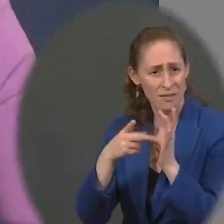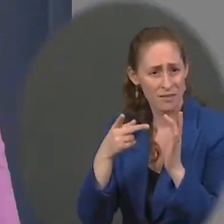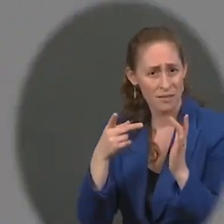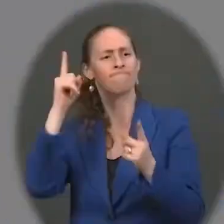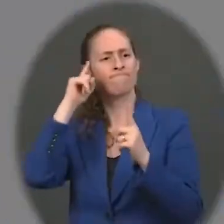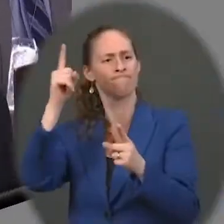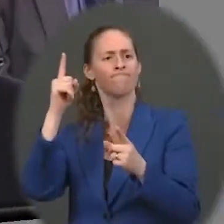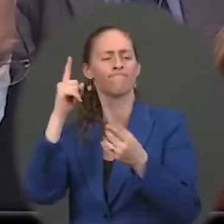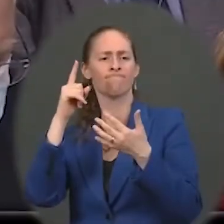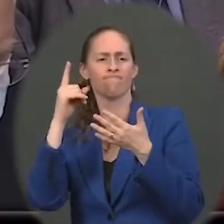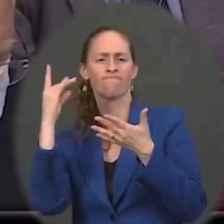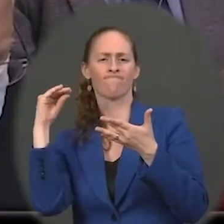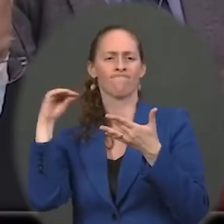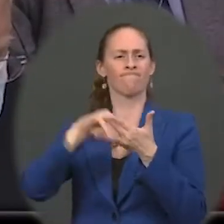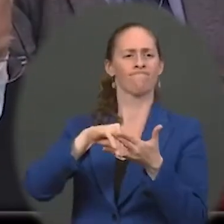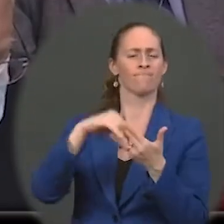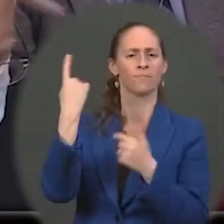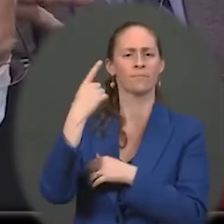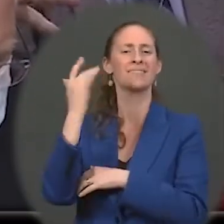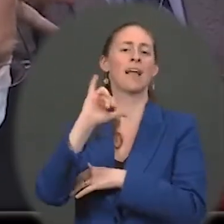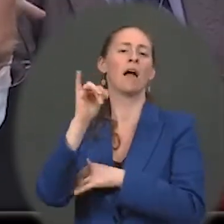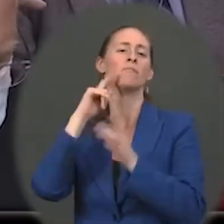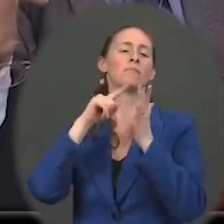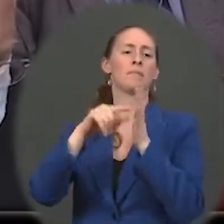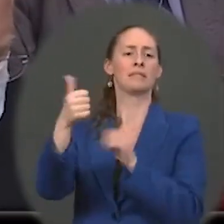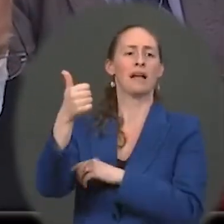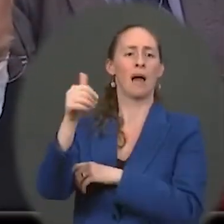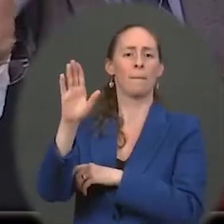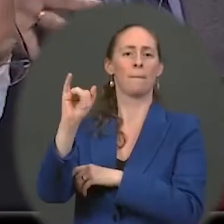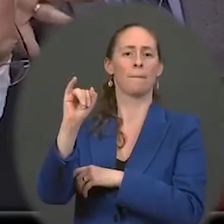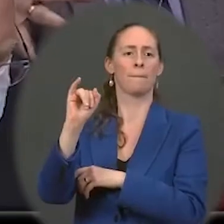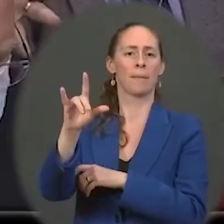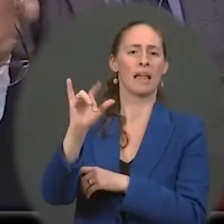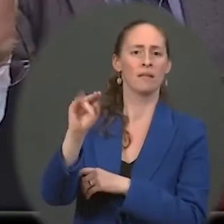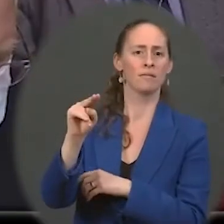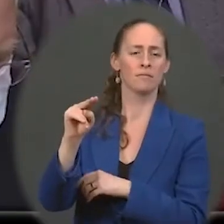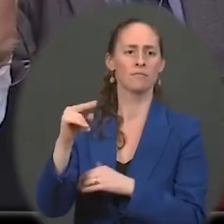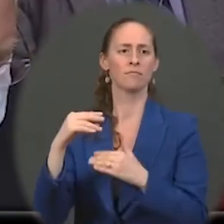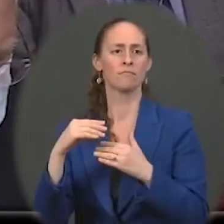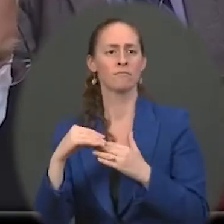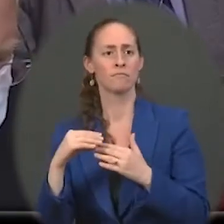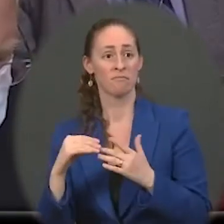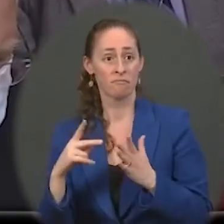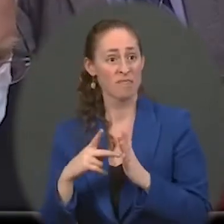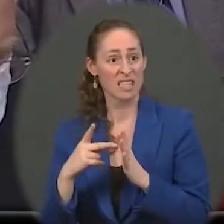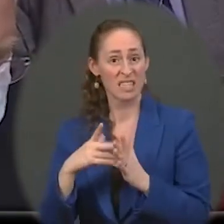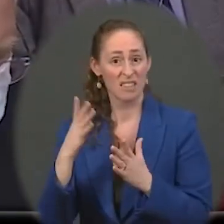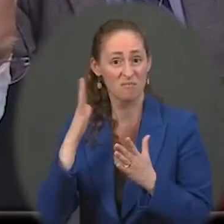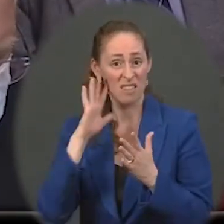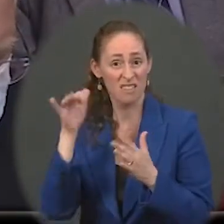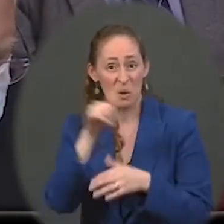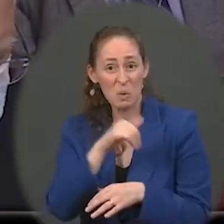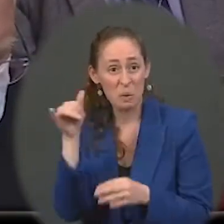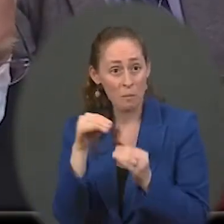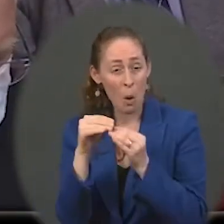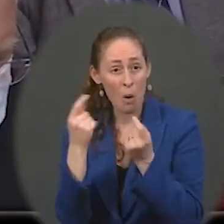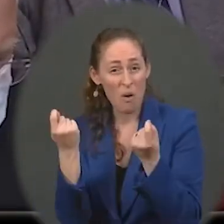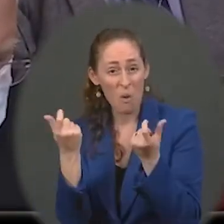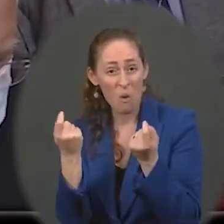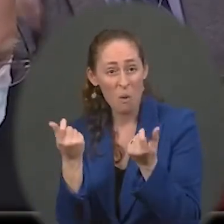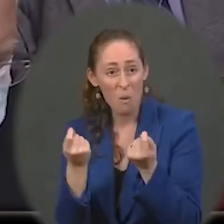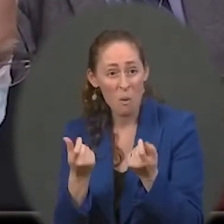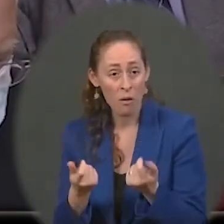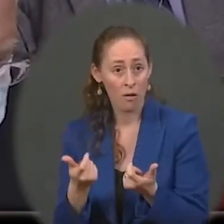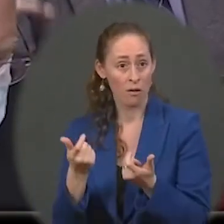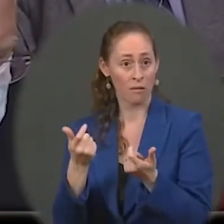pathways. The Are you now saying that in an effort to pare down the bill, you guys would be happy if Congress